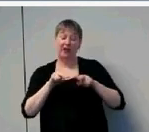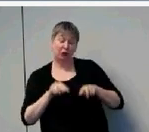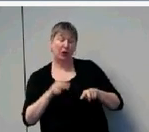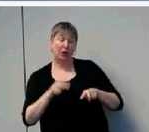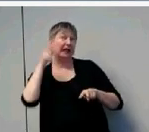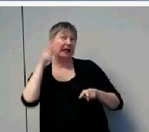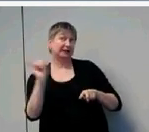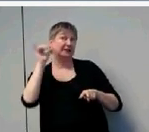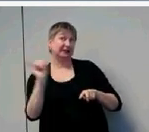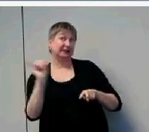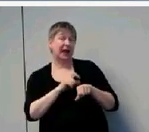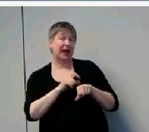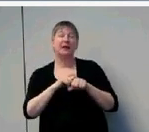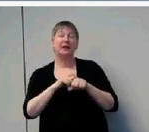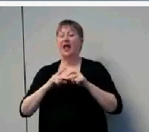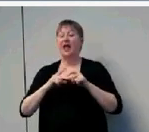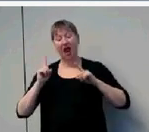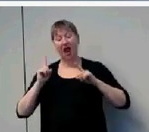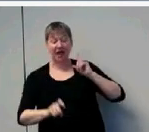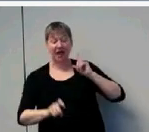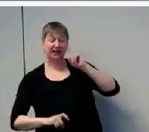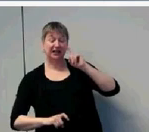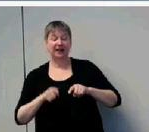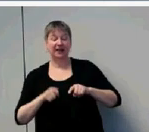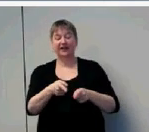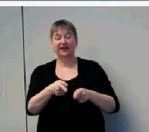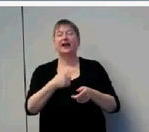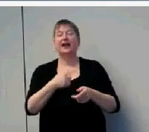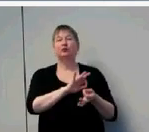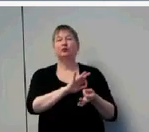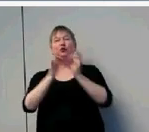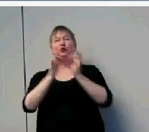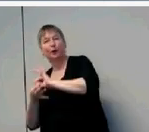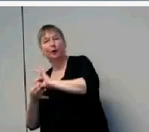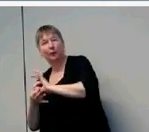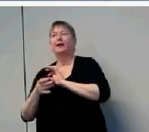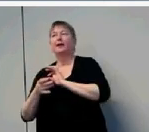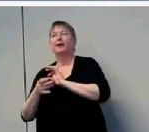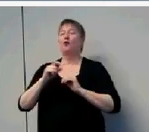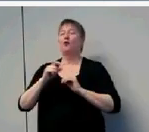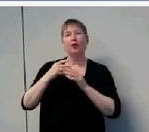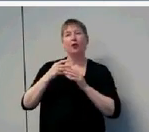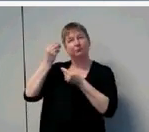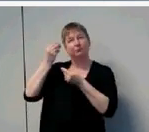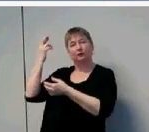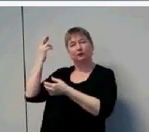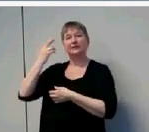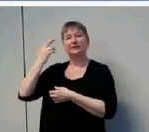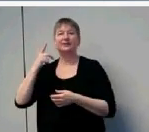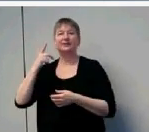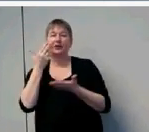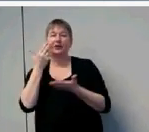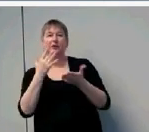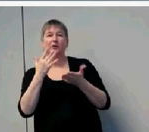answered questions that required them to interpret or reason about that input. So here's one of the stories.